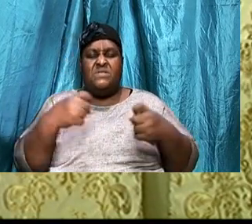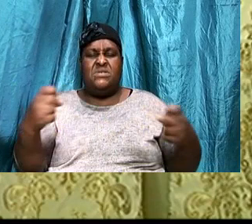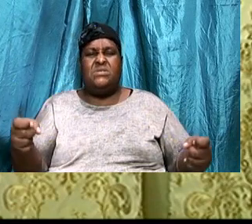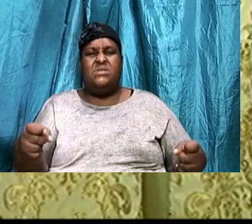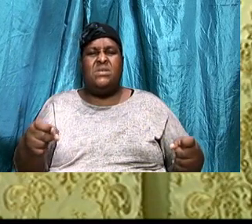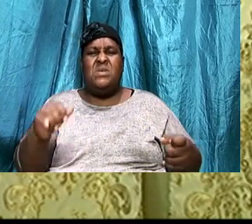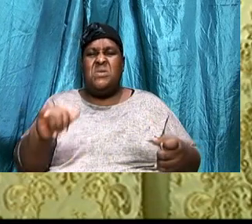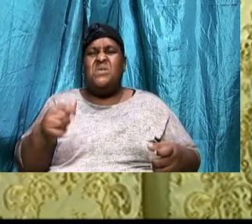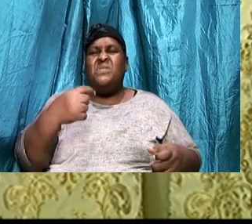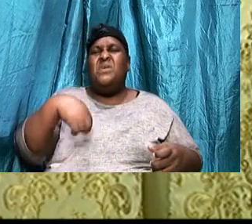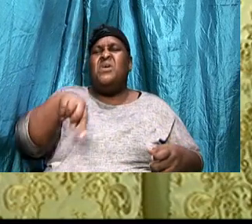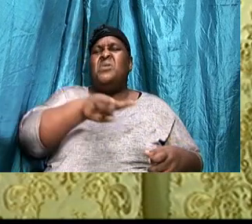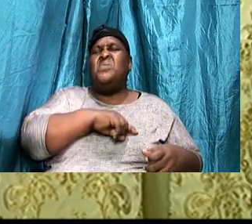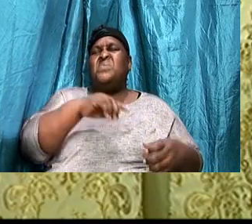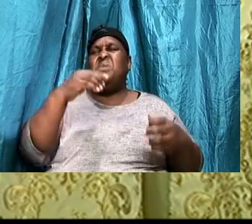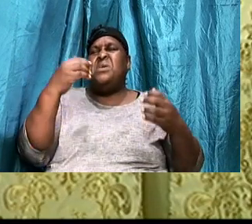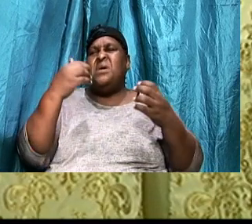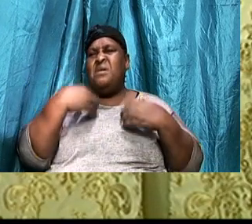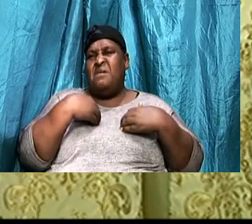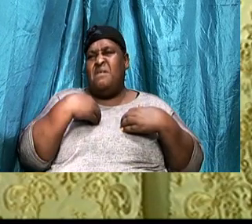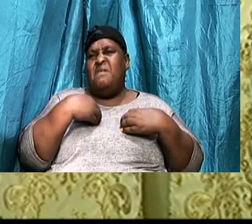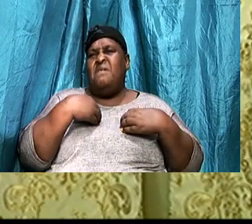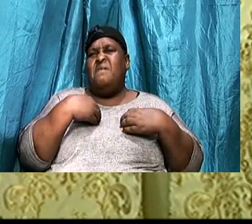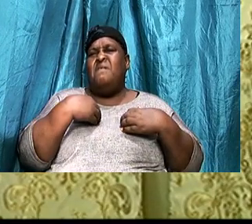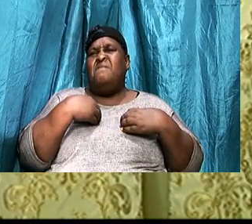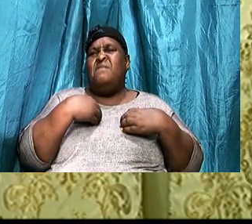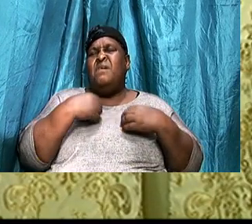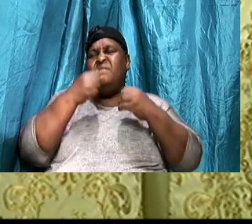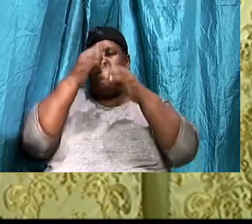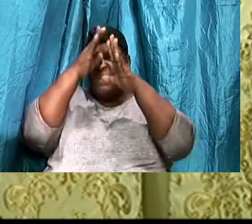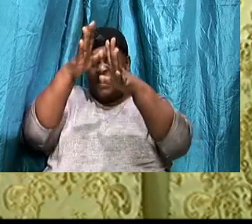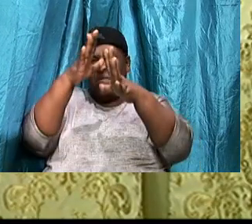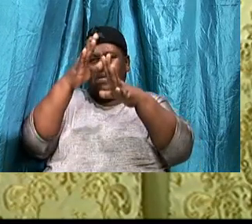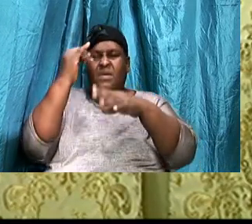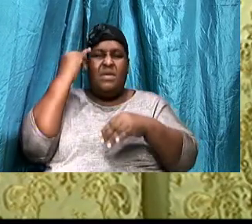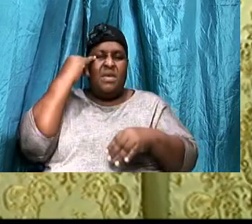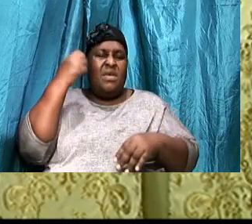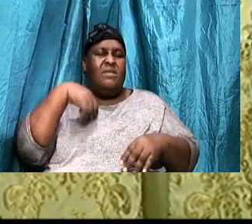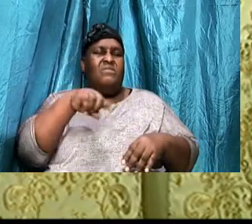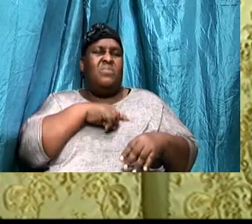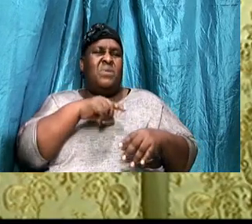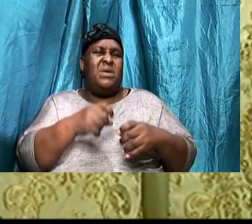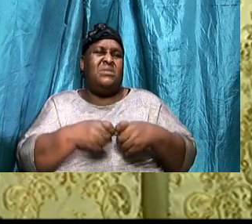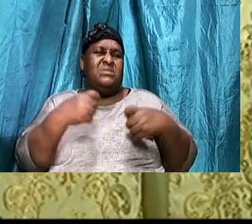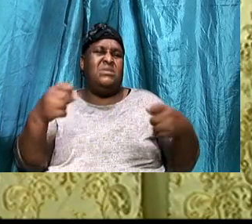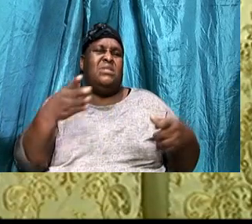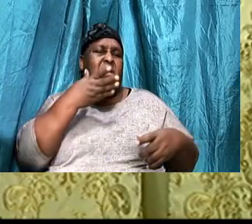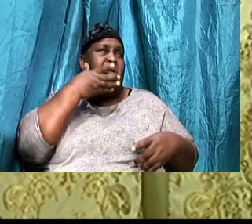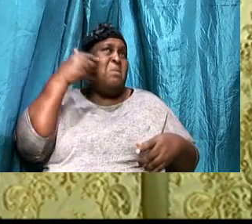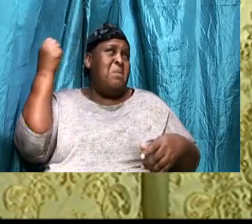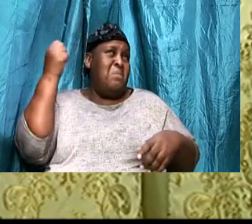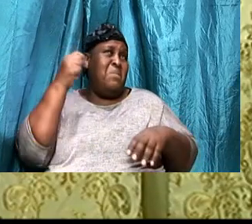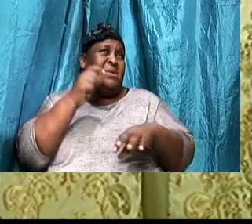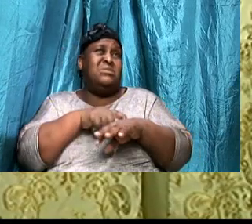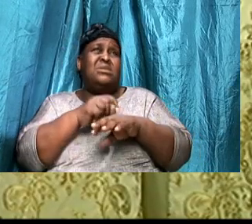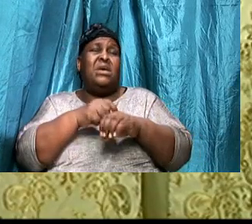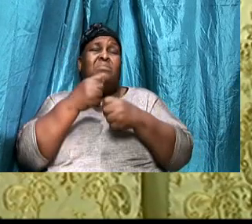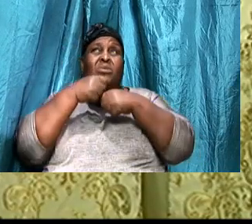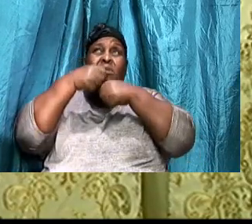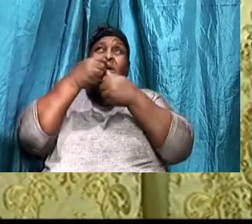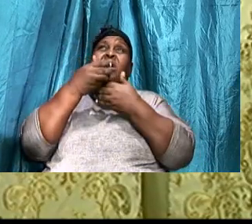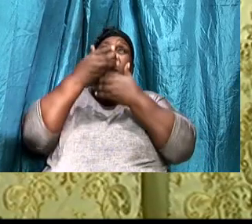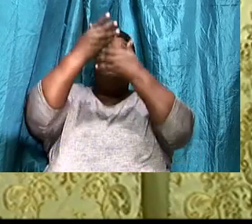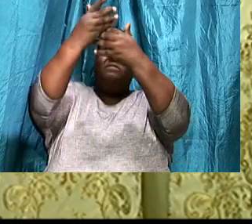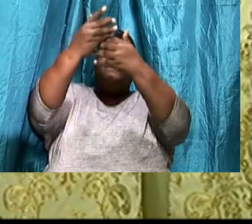That we have an advocate, With the Father, And if we sin, The best time, For us to confess, Our sins,